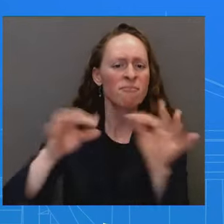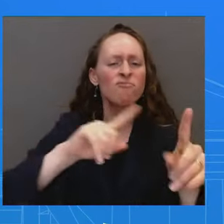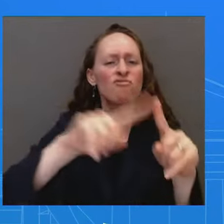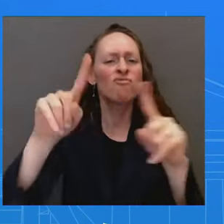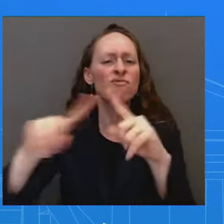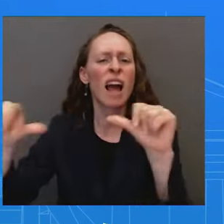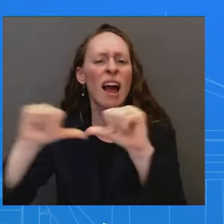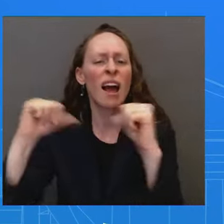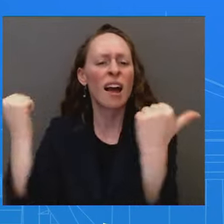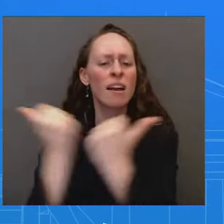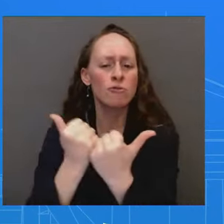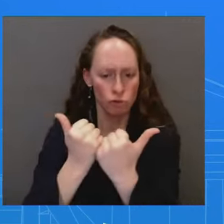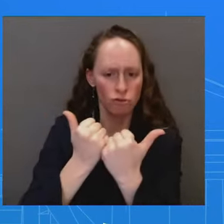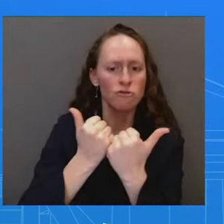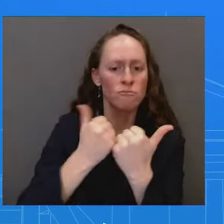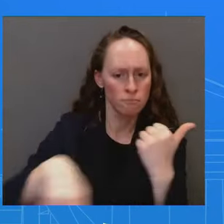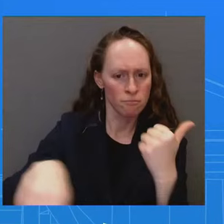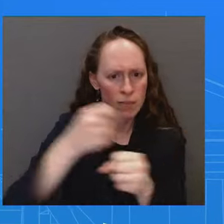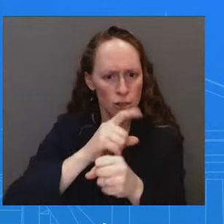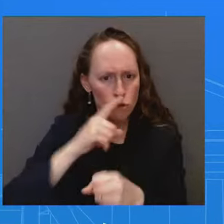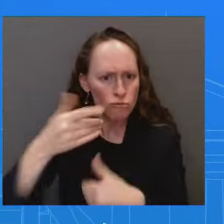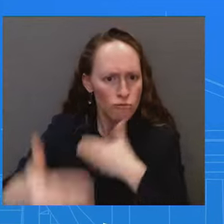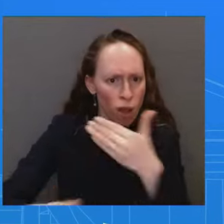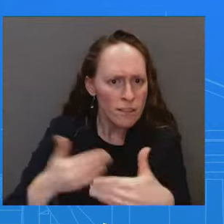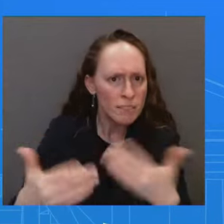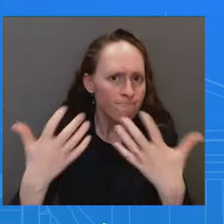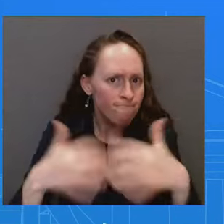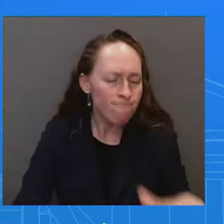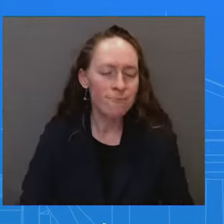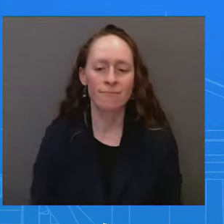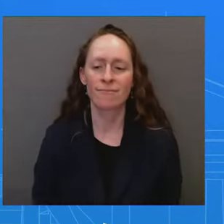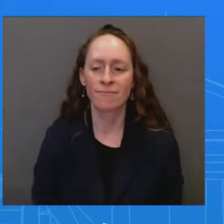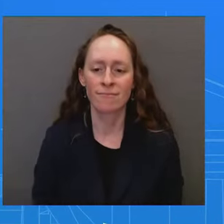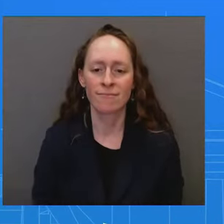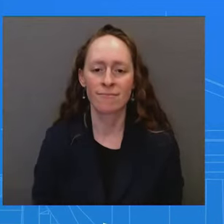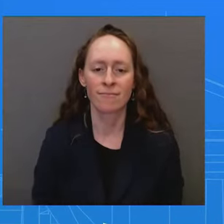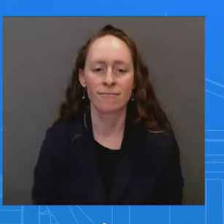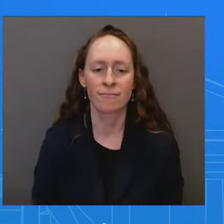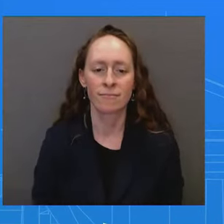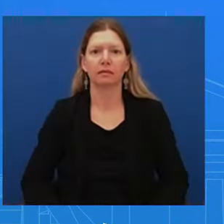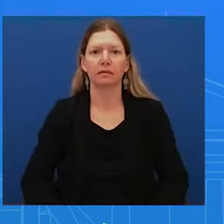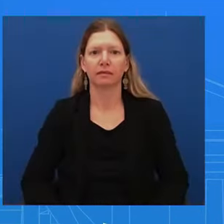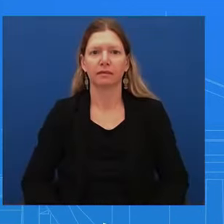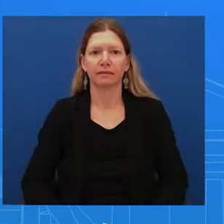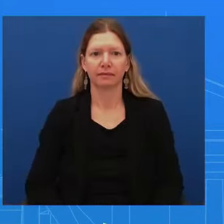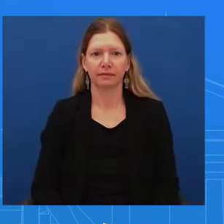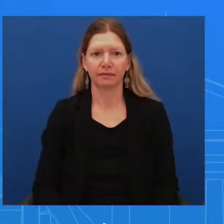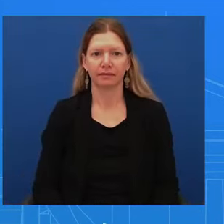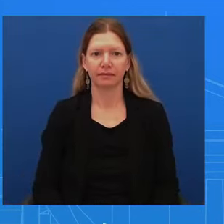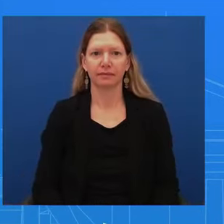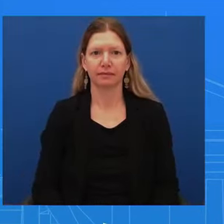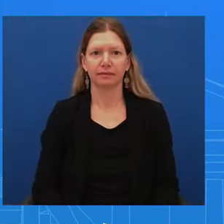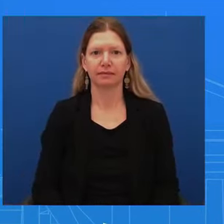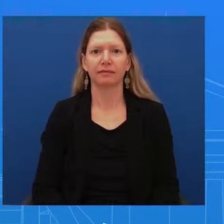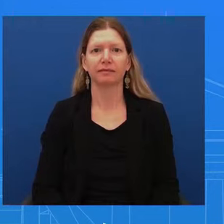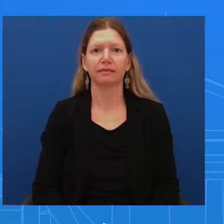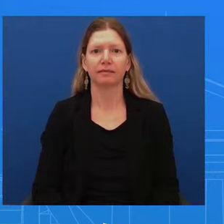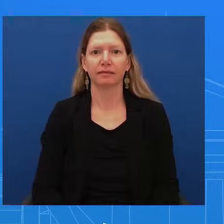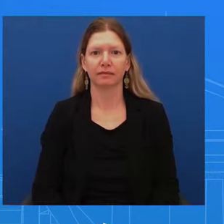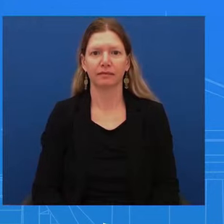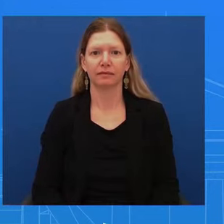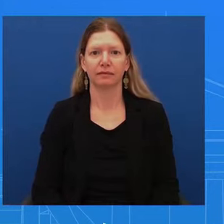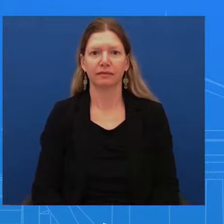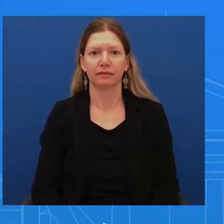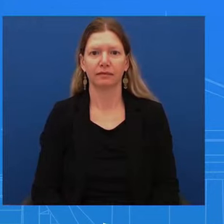But, mm-hmm? Beyond the process, just from a human aspect of this, when Jake Sullivan and then Jeff Zients and then the President